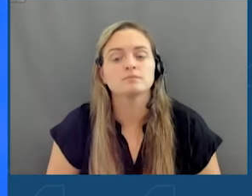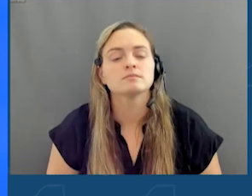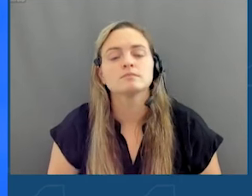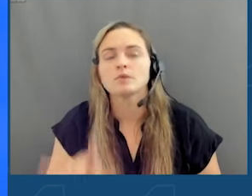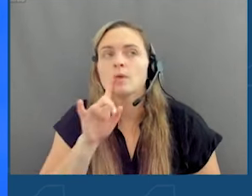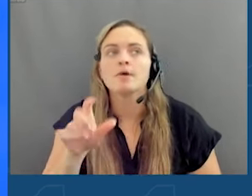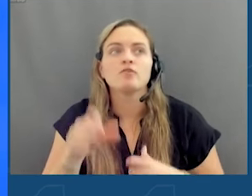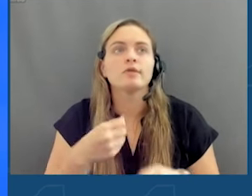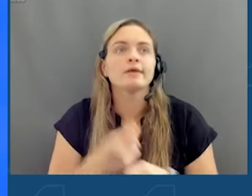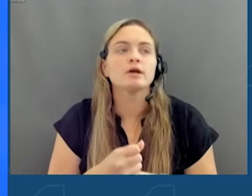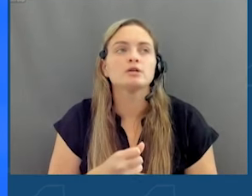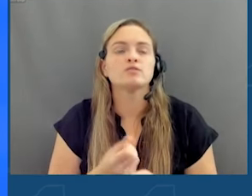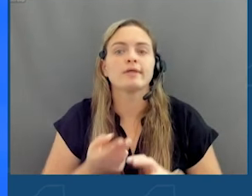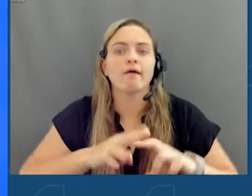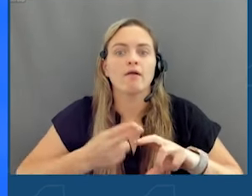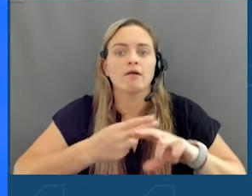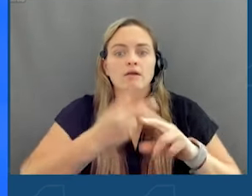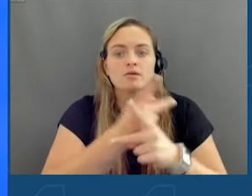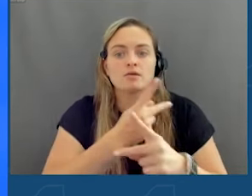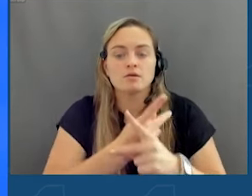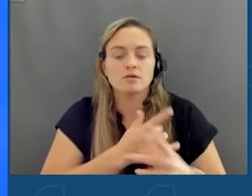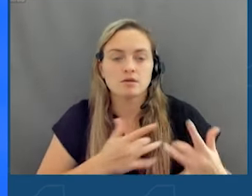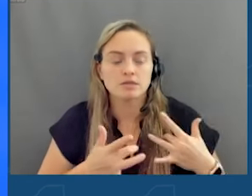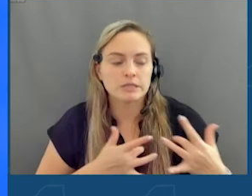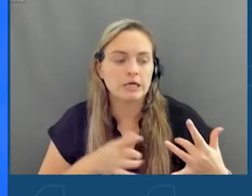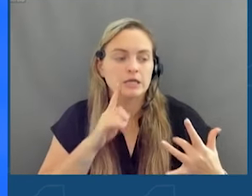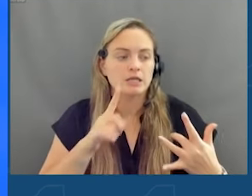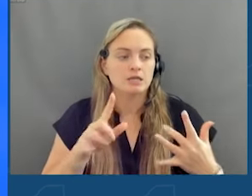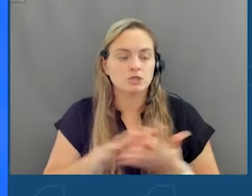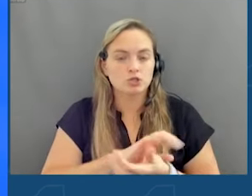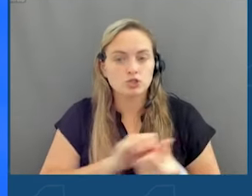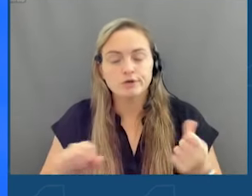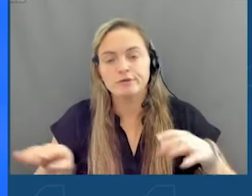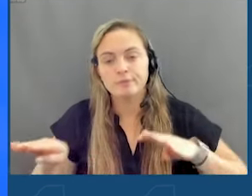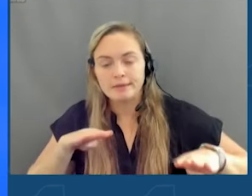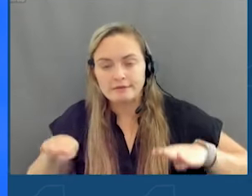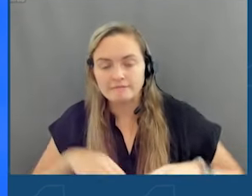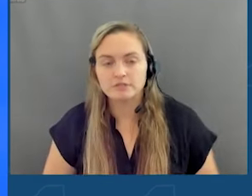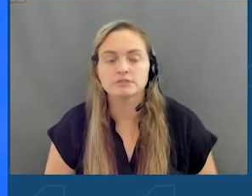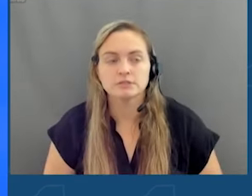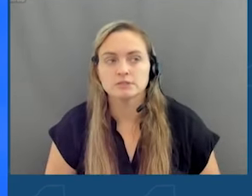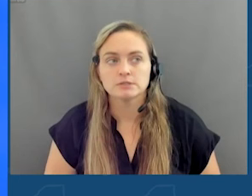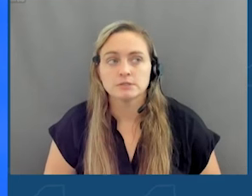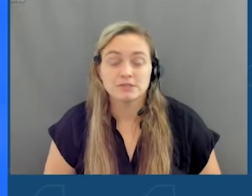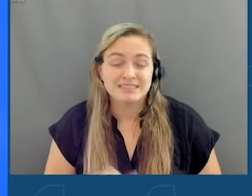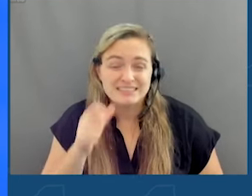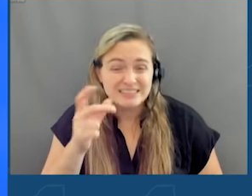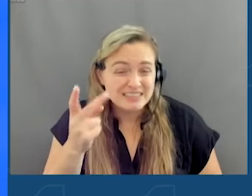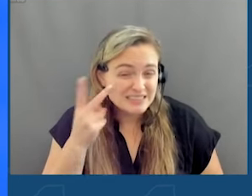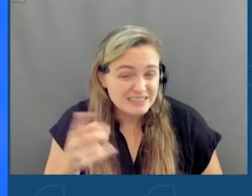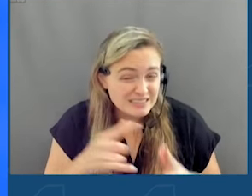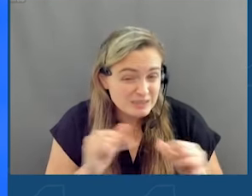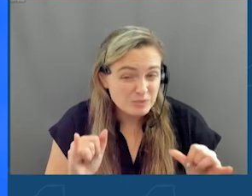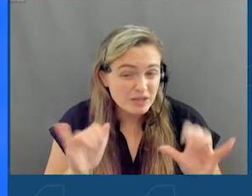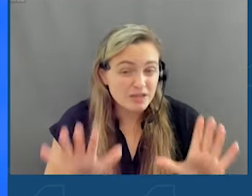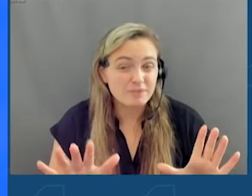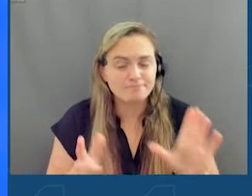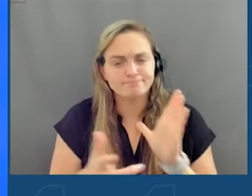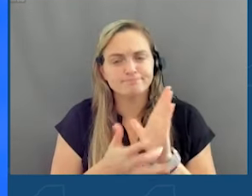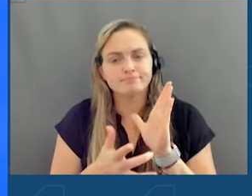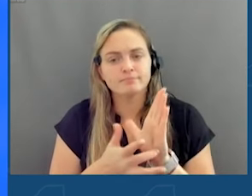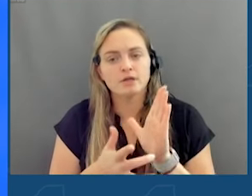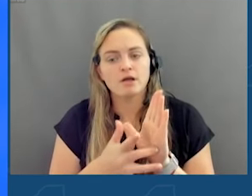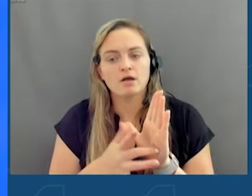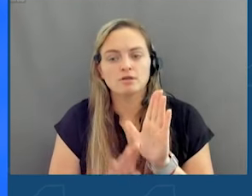rising anxiety, destructive teenage behavior. And what we did not see at the same time was technologies being